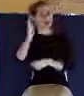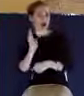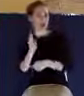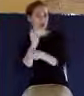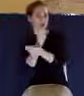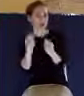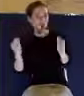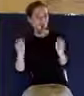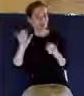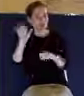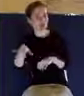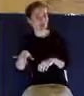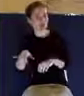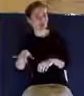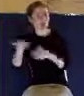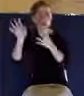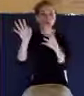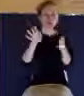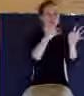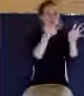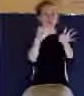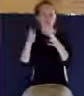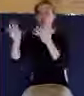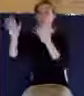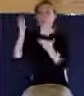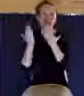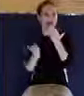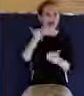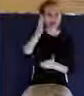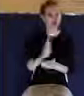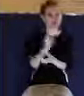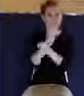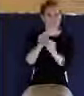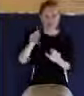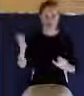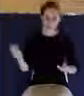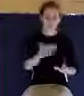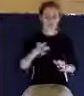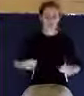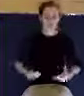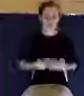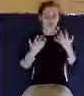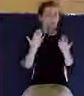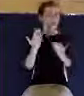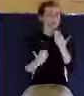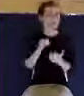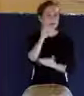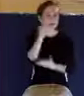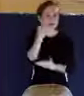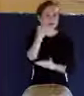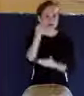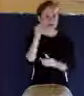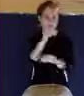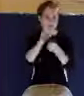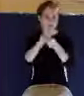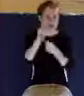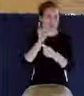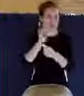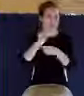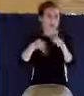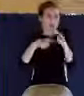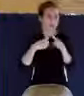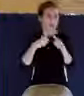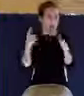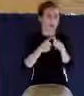may come upon you, and he may bring regeneration to your heart. We might not know the exact moment when that happened. But what's